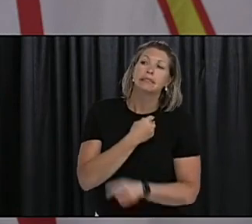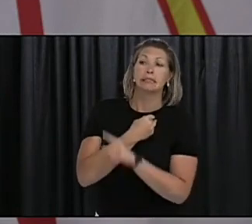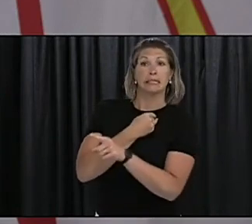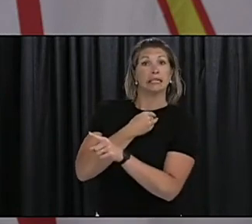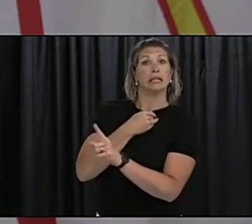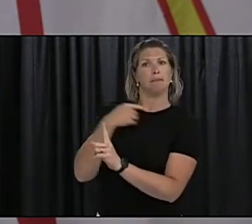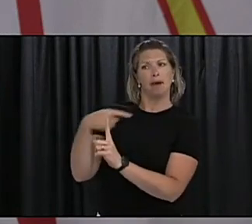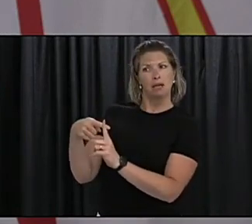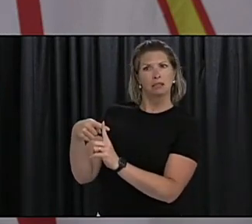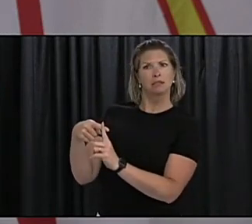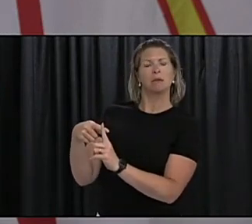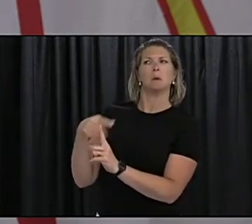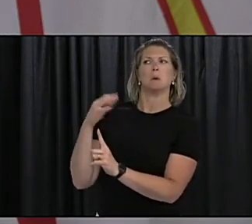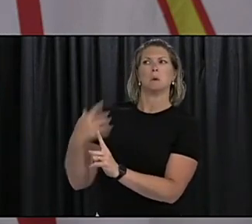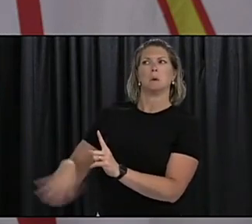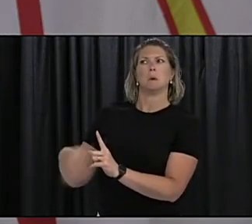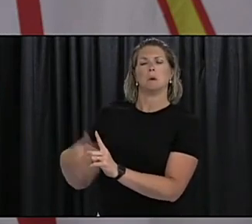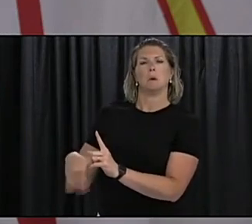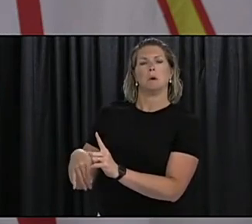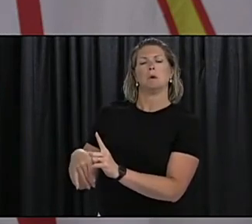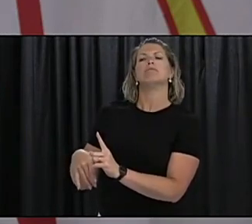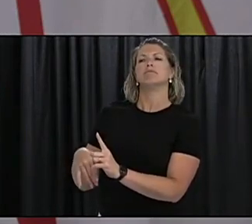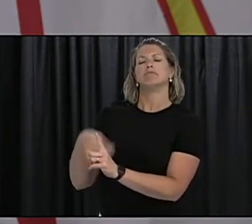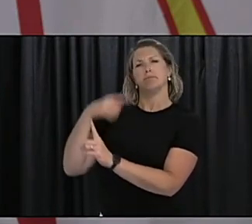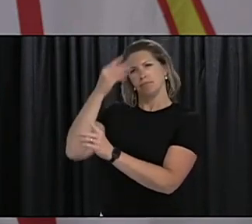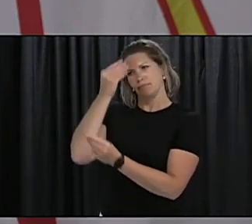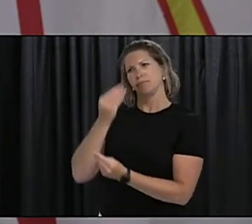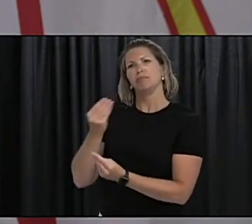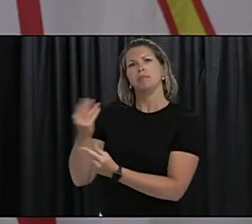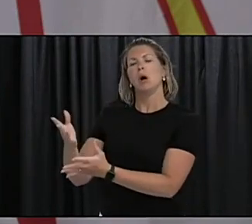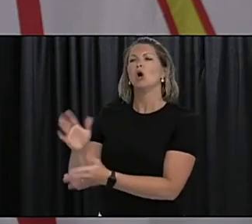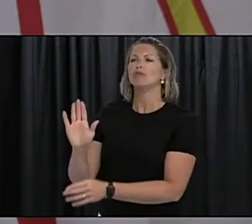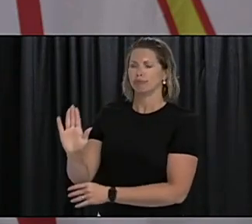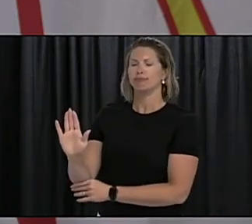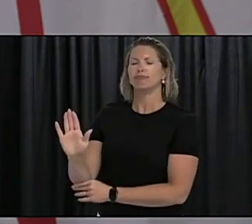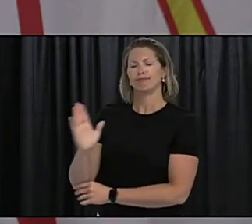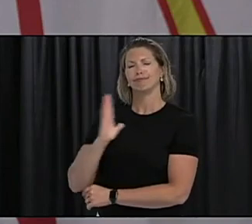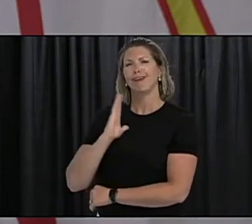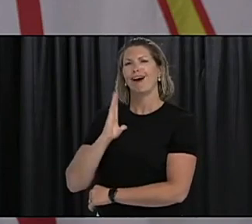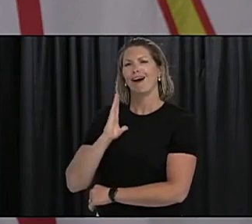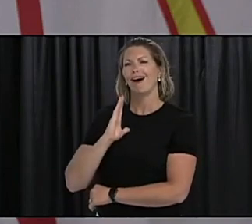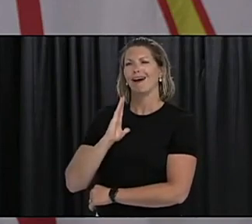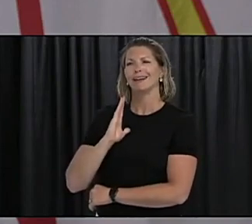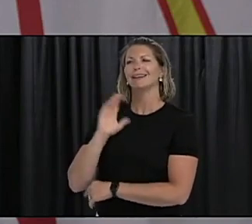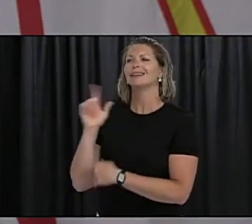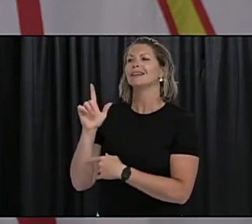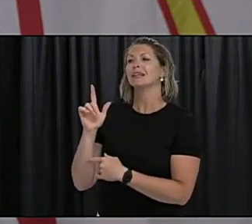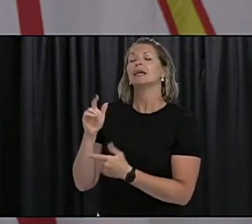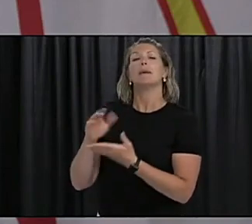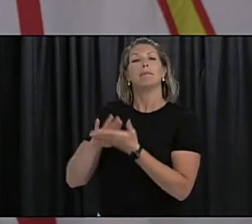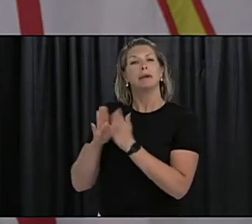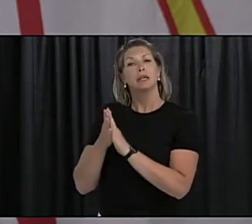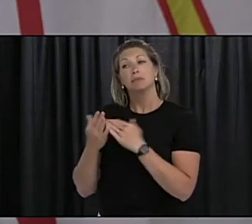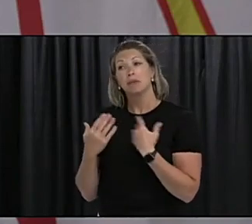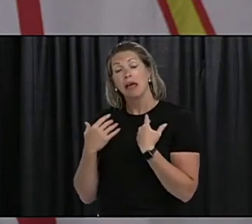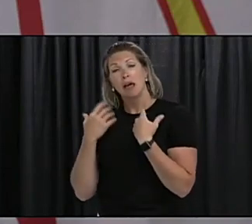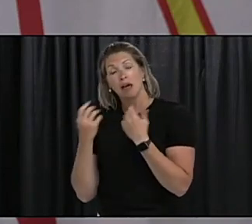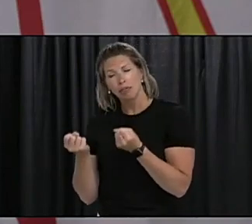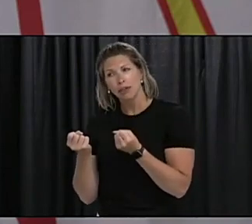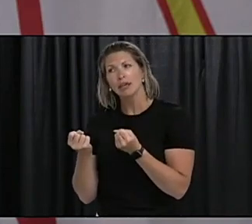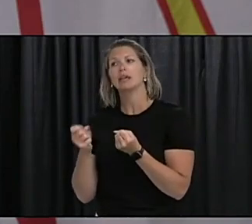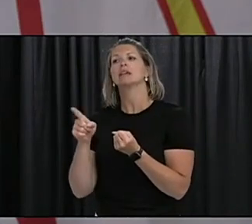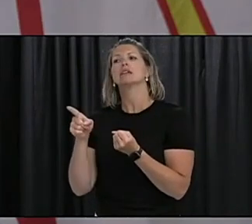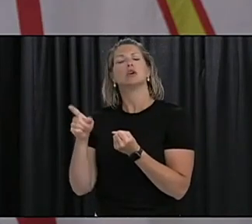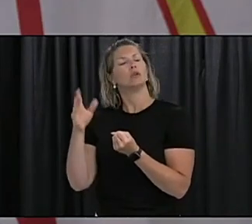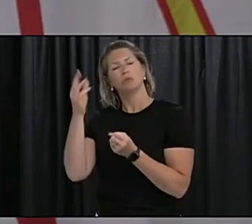and be treated with this same kindness. As many can relate, testing positive for any illness can be scary for both